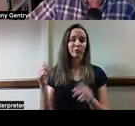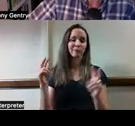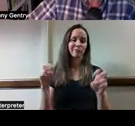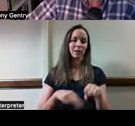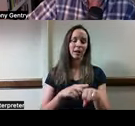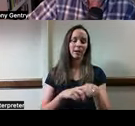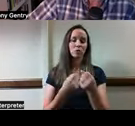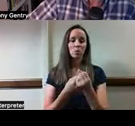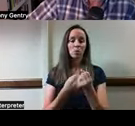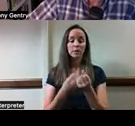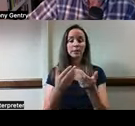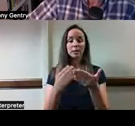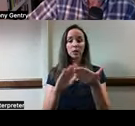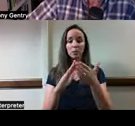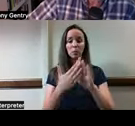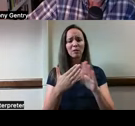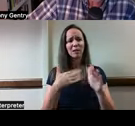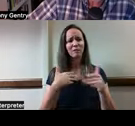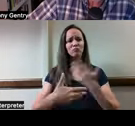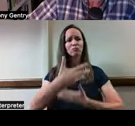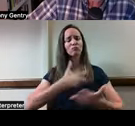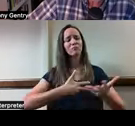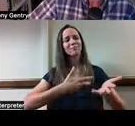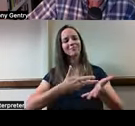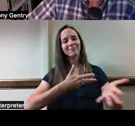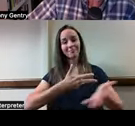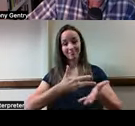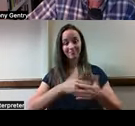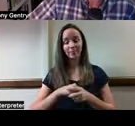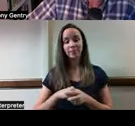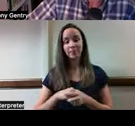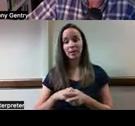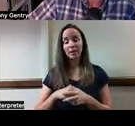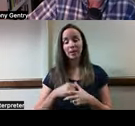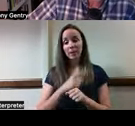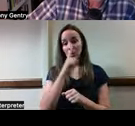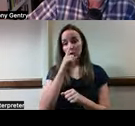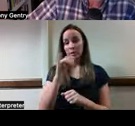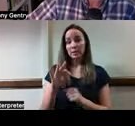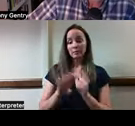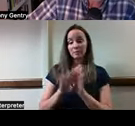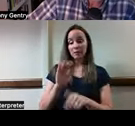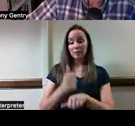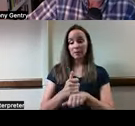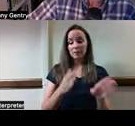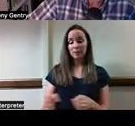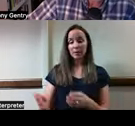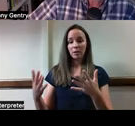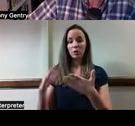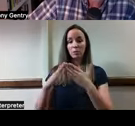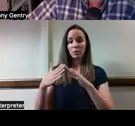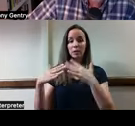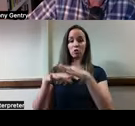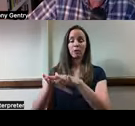community so that he will still have social opportunities and interactions? Also make sure that when developing planned community integration is included,